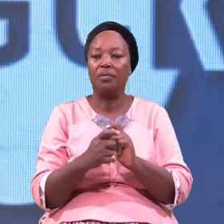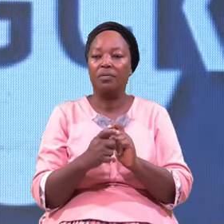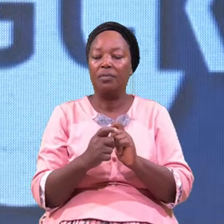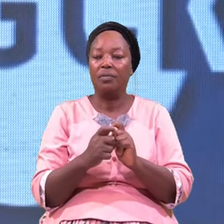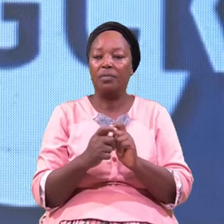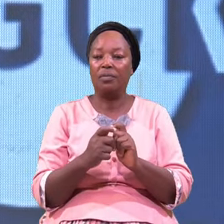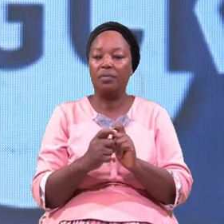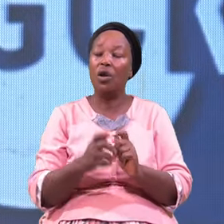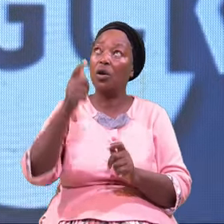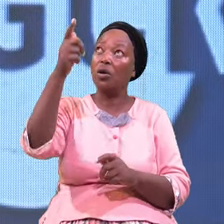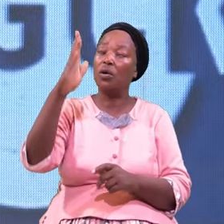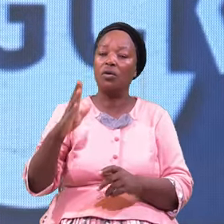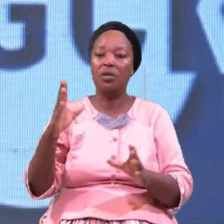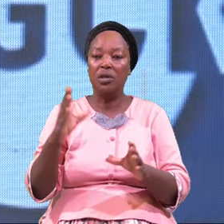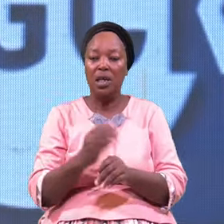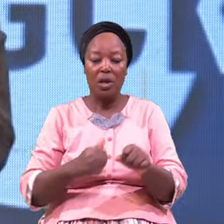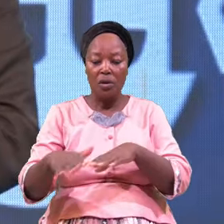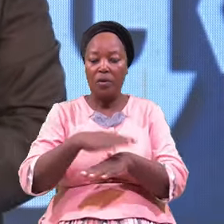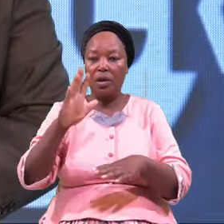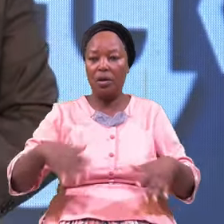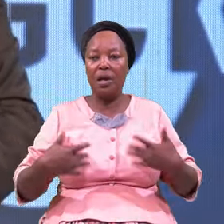God taking over your life